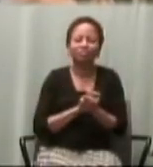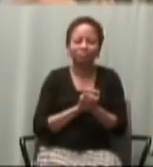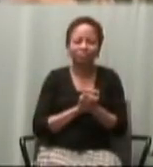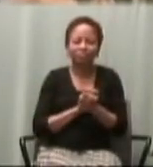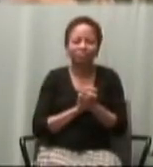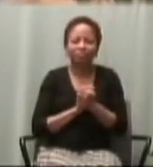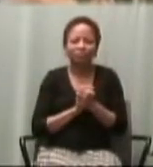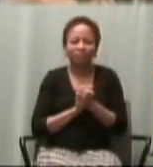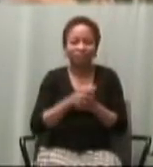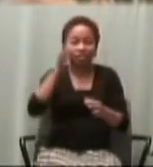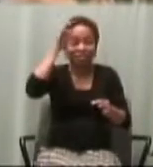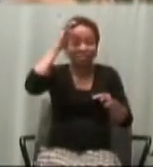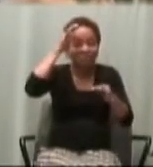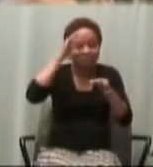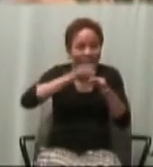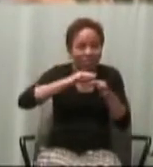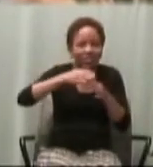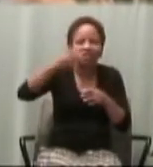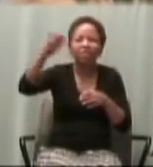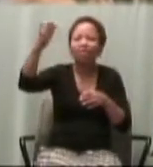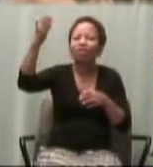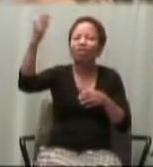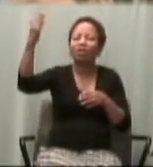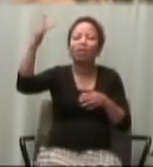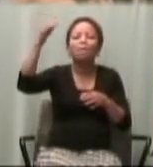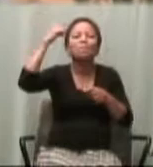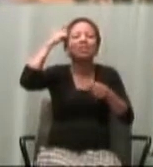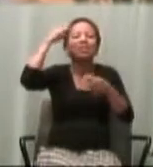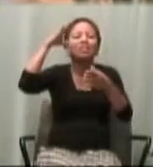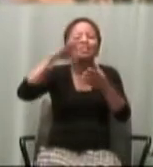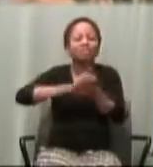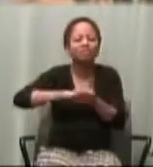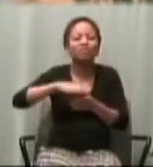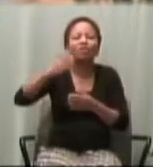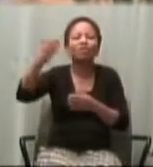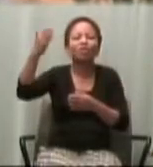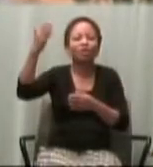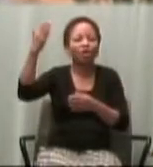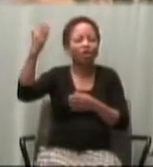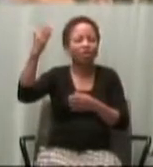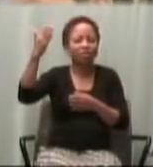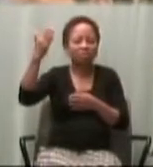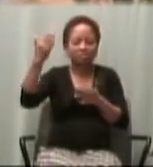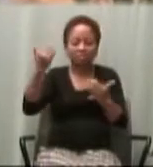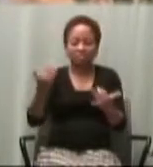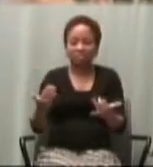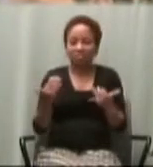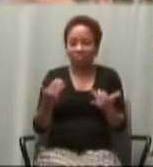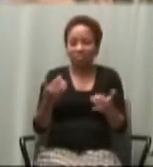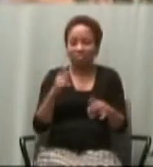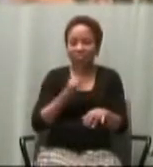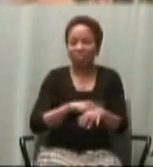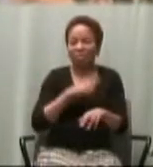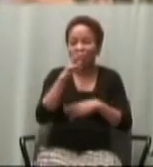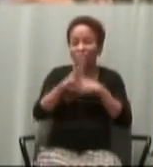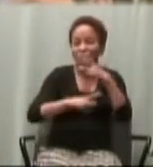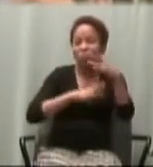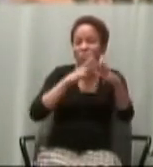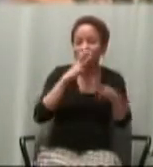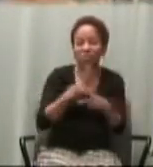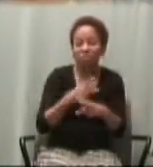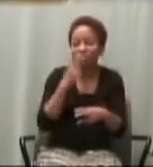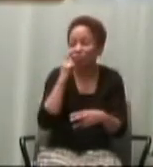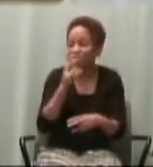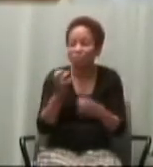And faith in God and belief in God in our modern time is threatened. We look at what has